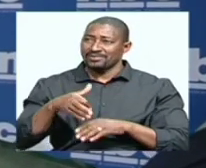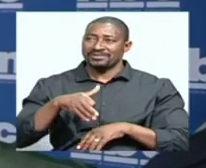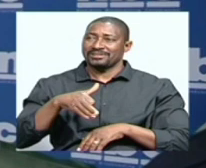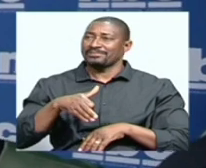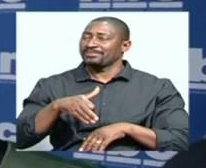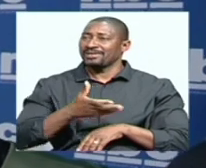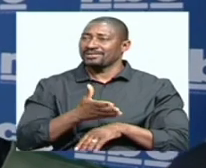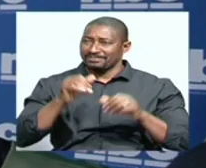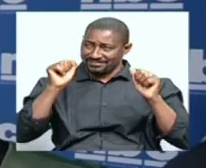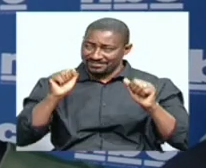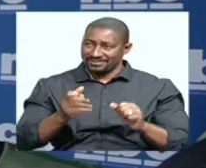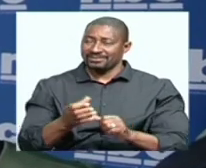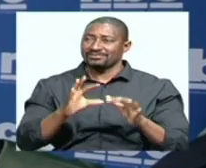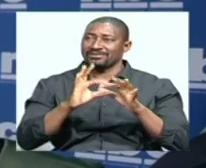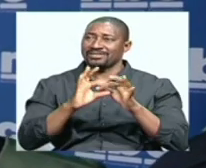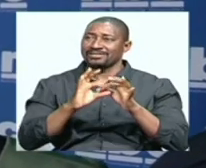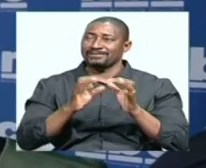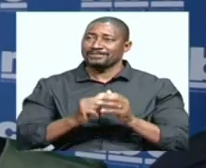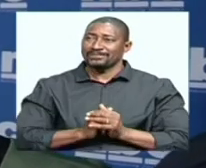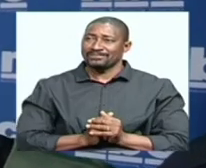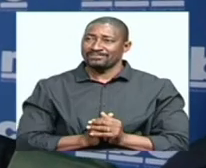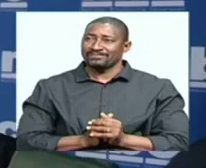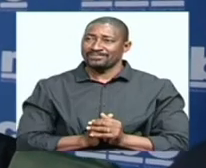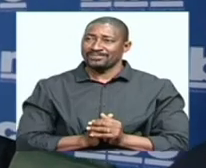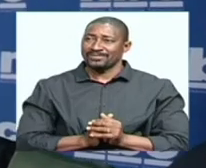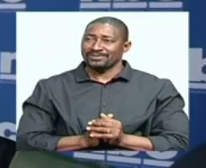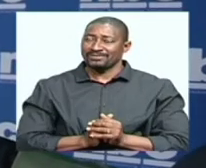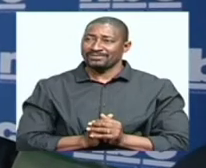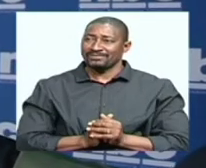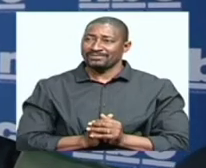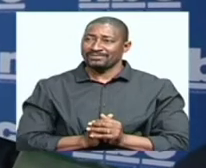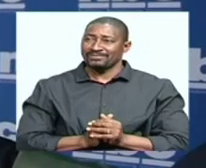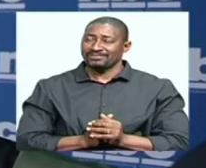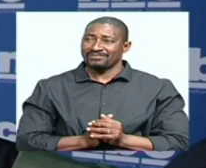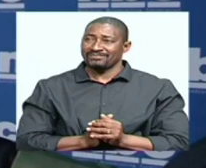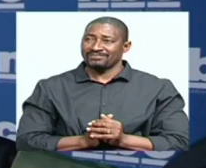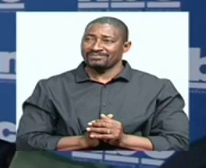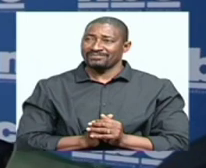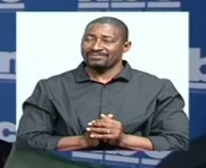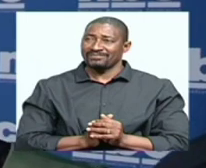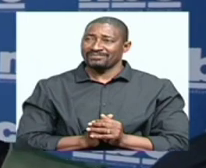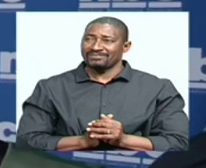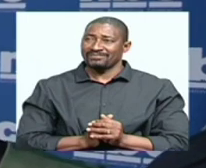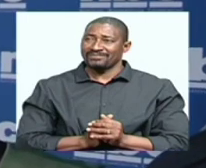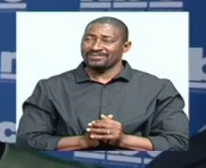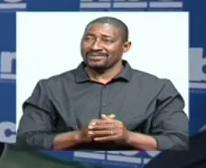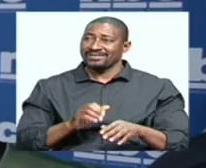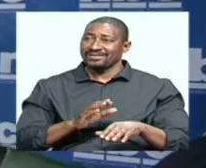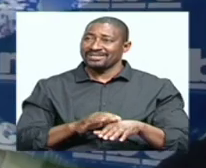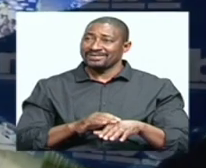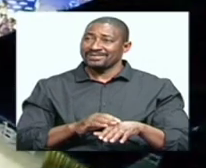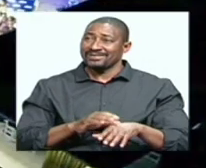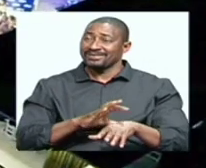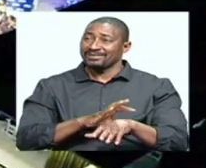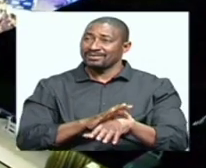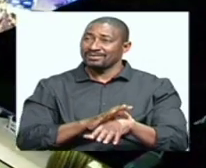have heard when our chairperson of the board was talking that at the time when they were appointed, but by Dr. Musilenga, who happened to